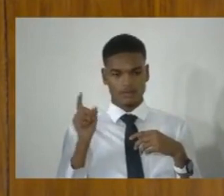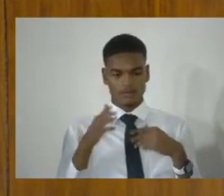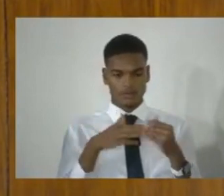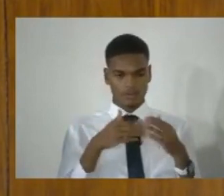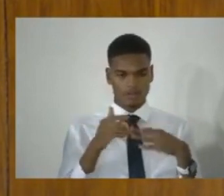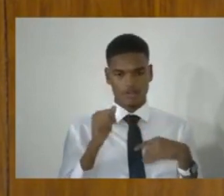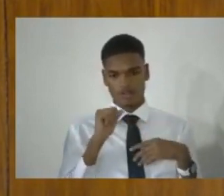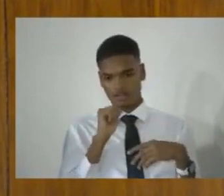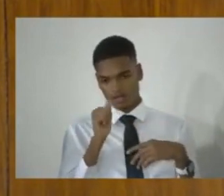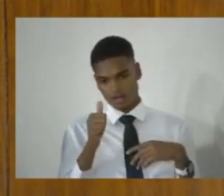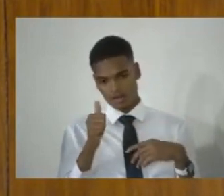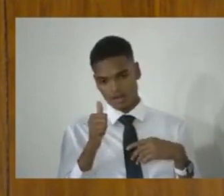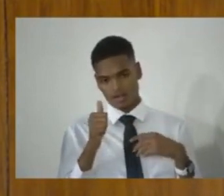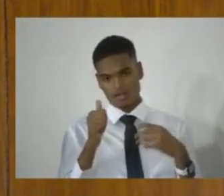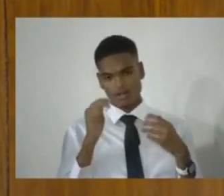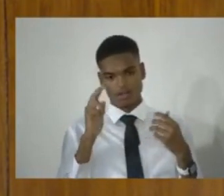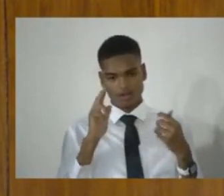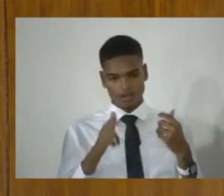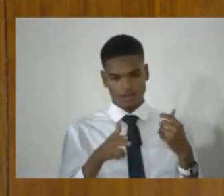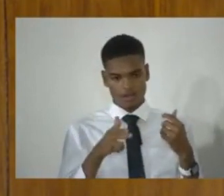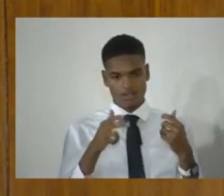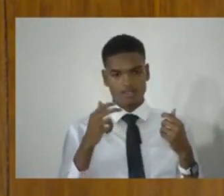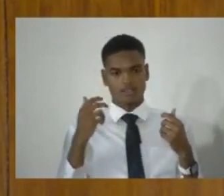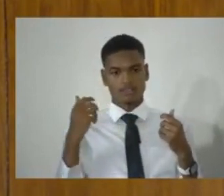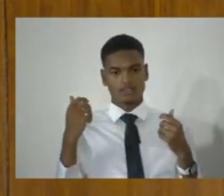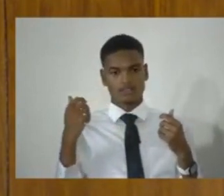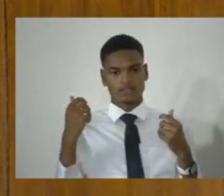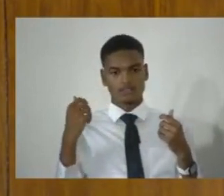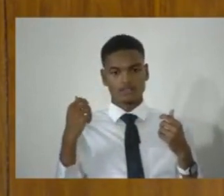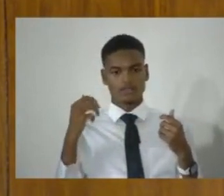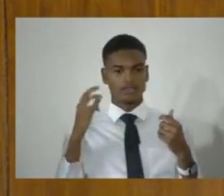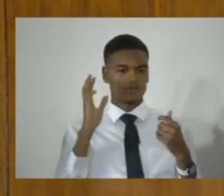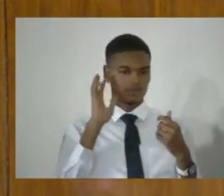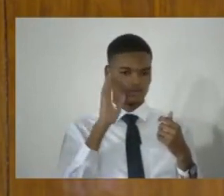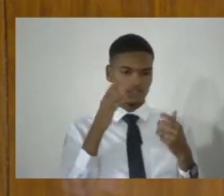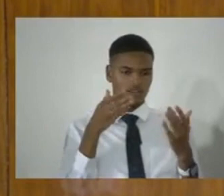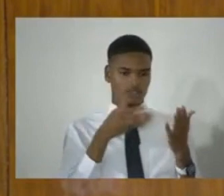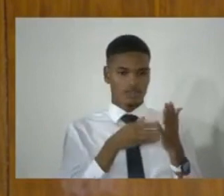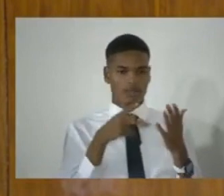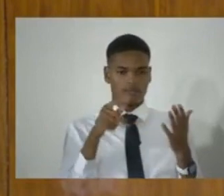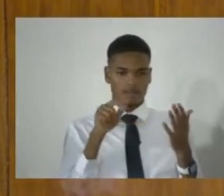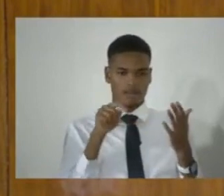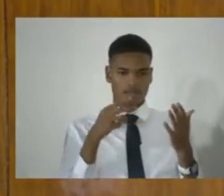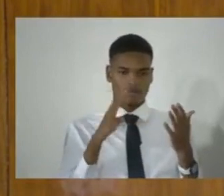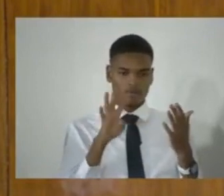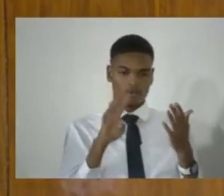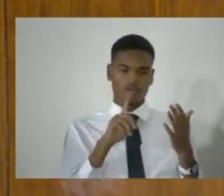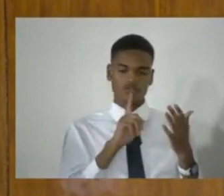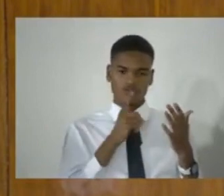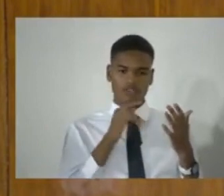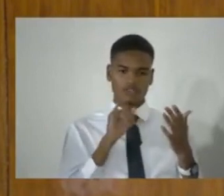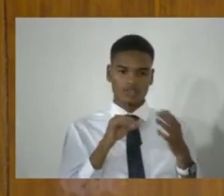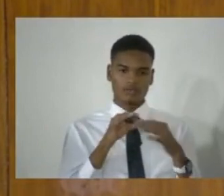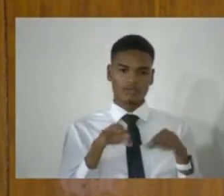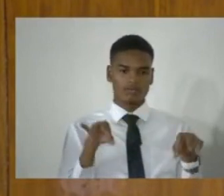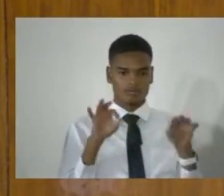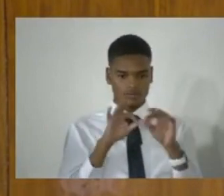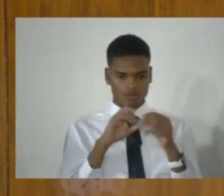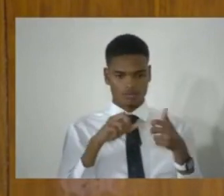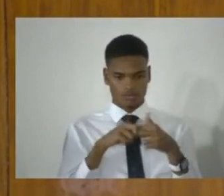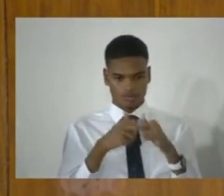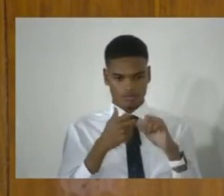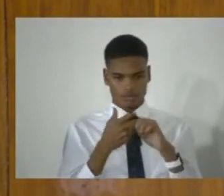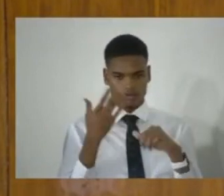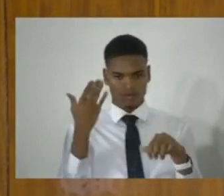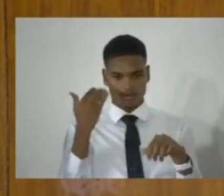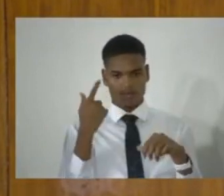a firearm or ammunition is regulated under part four is a very fundamental issue. Because if it is,